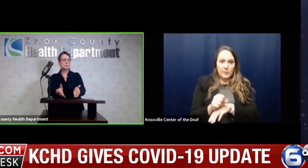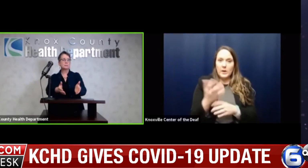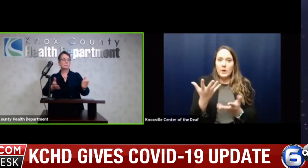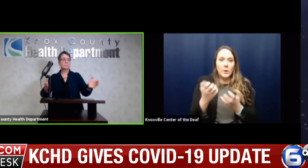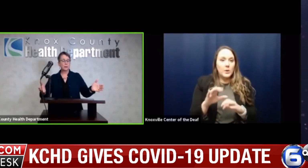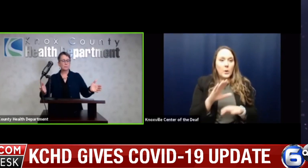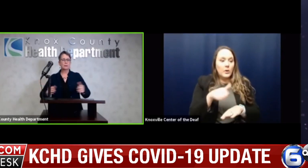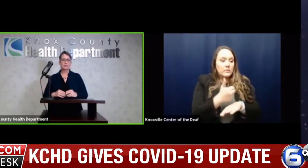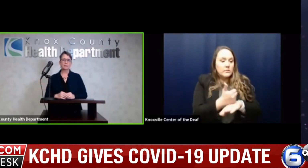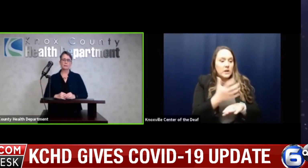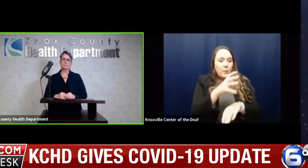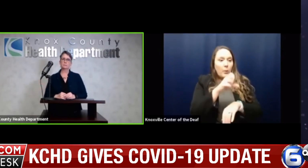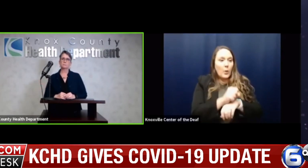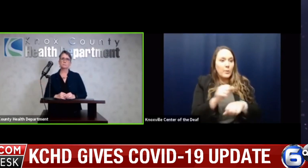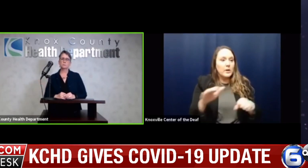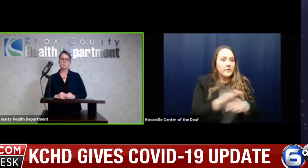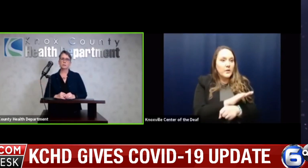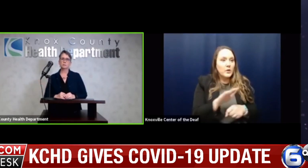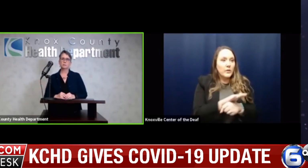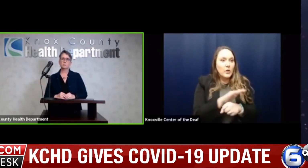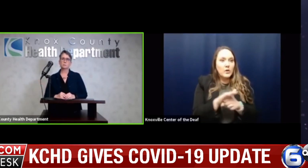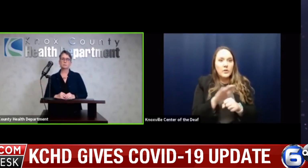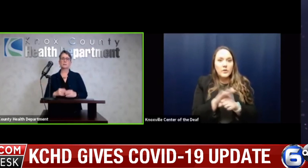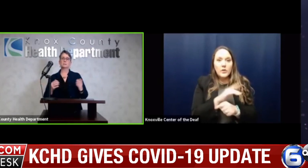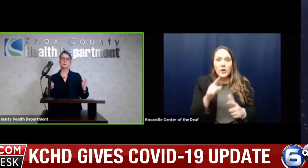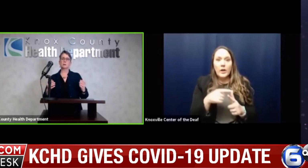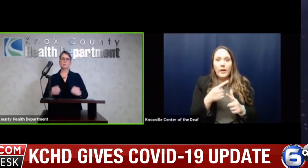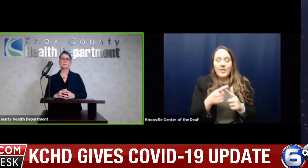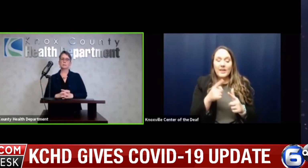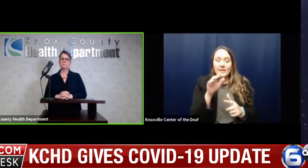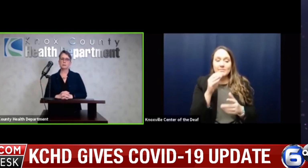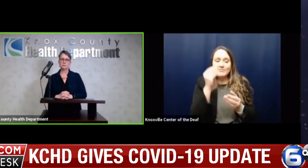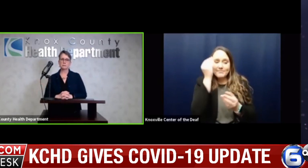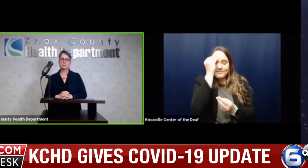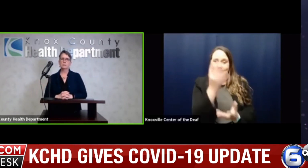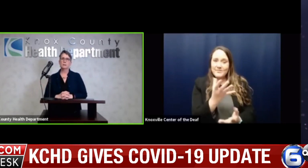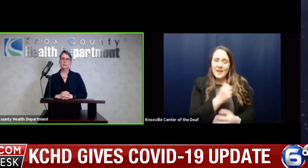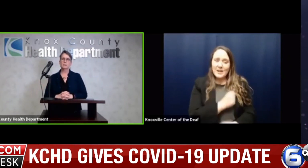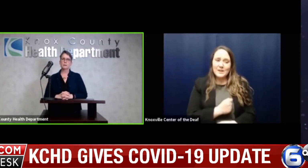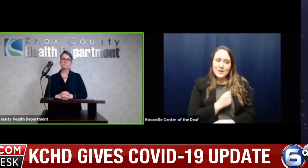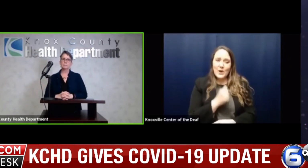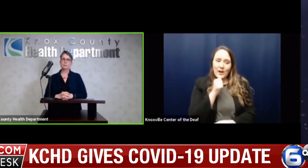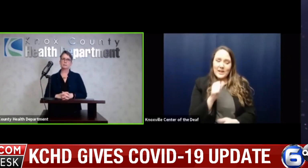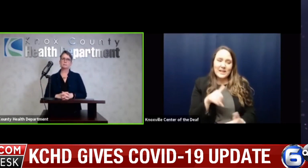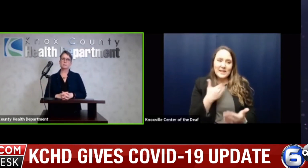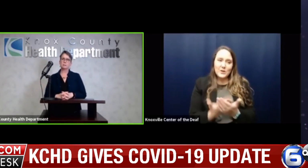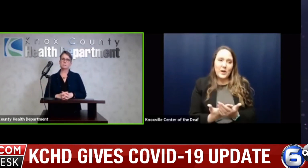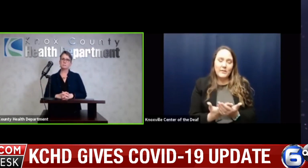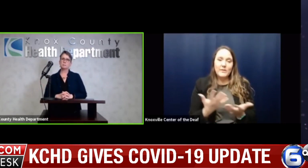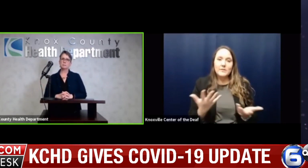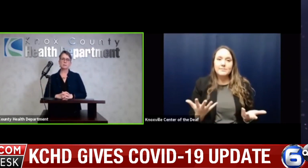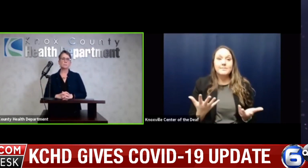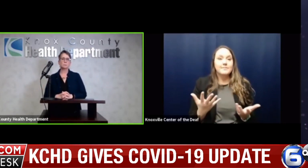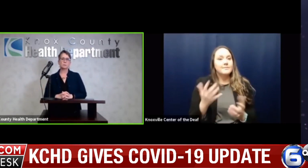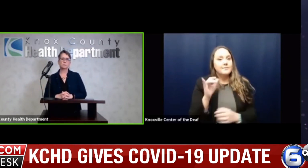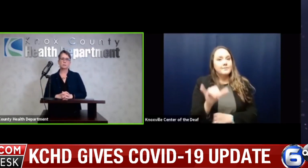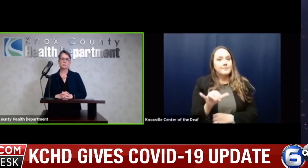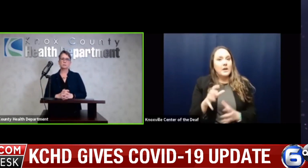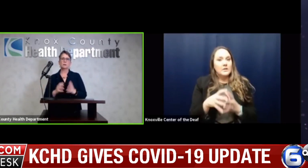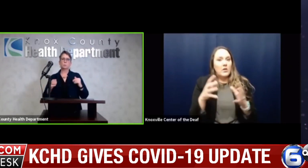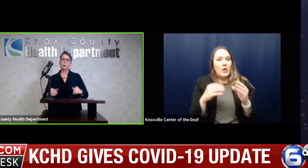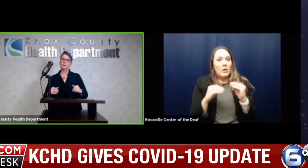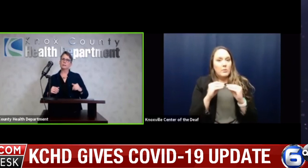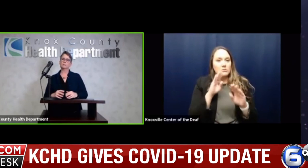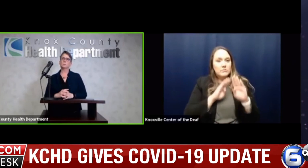appointments out there, let them fill up and then have to reach out to those people and say, sorry, we didn't get the vaccine. Um, that's, um, to me is a lot more